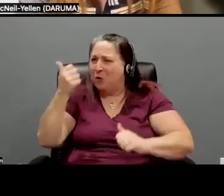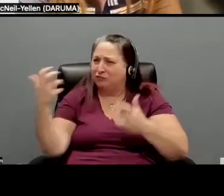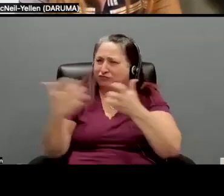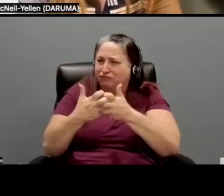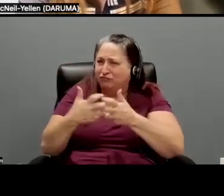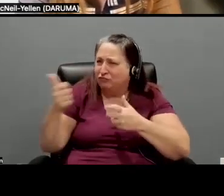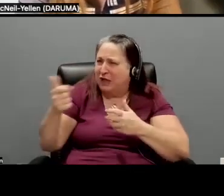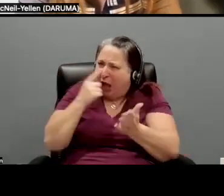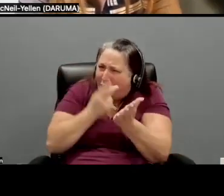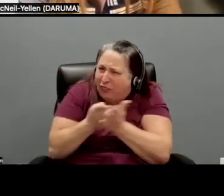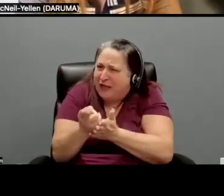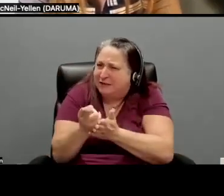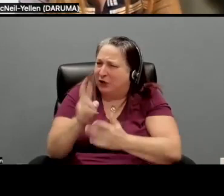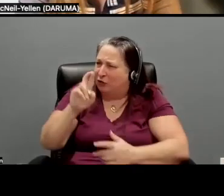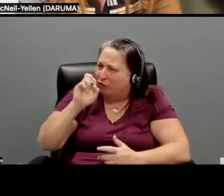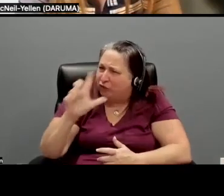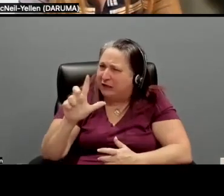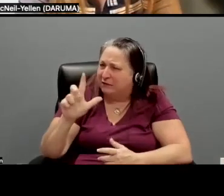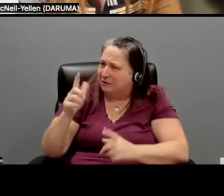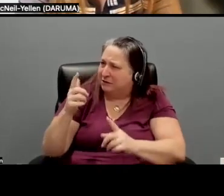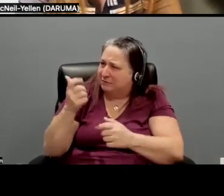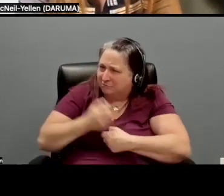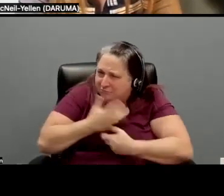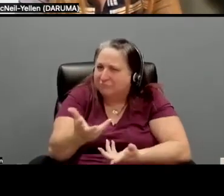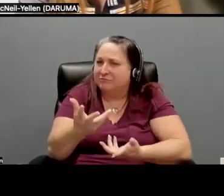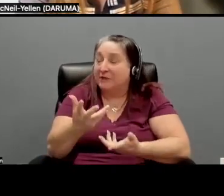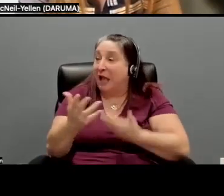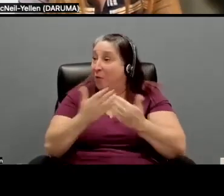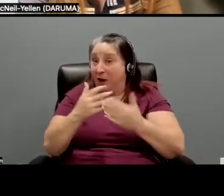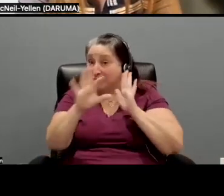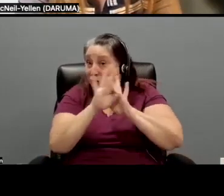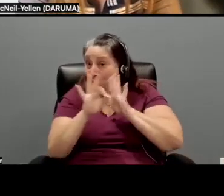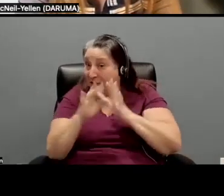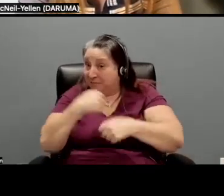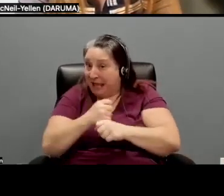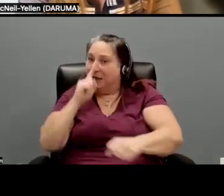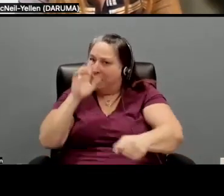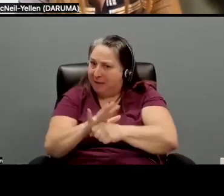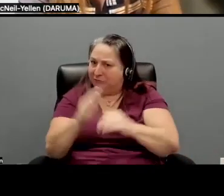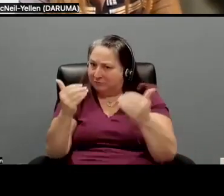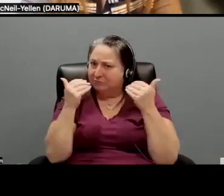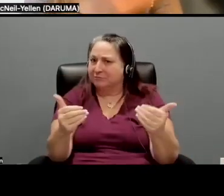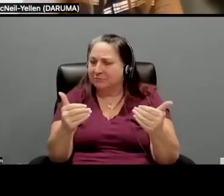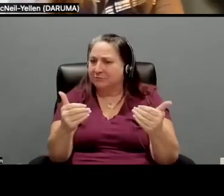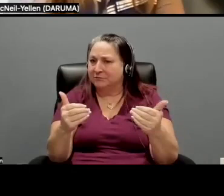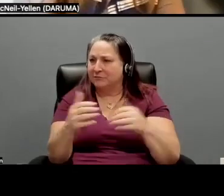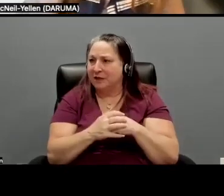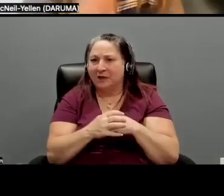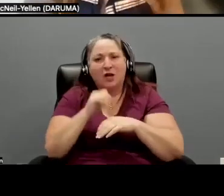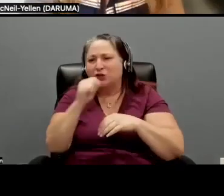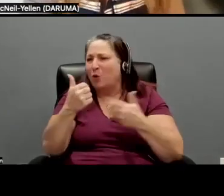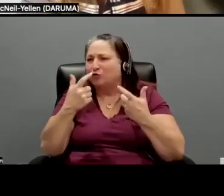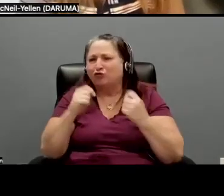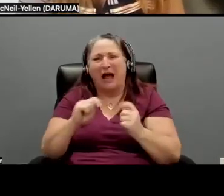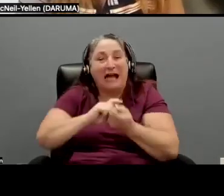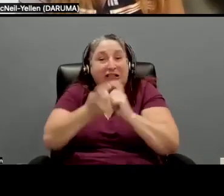real, you know, and just, you know, whatever choice you're going to make, just commit to it and don't try to be, don't try to chase what you